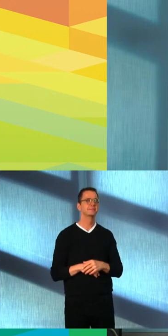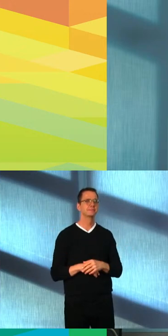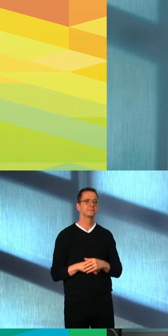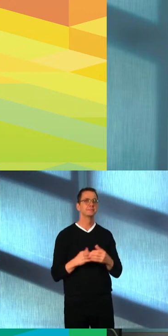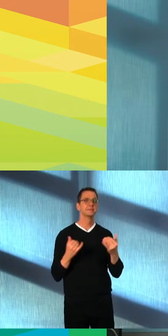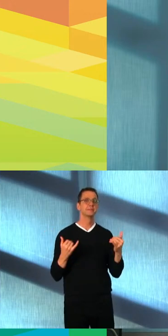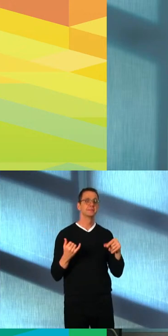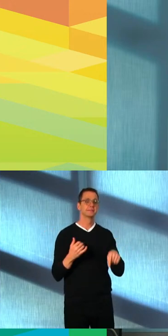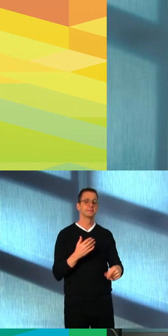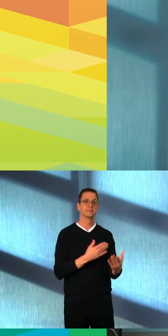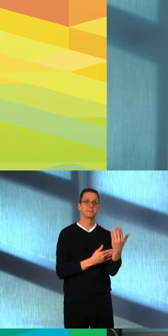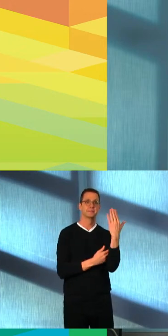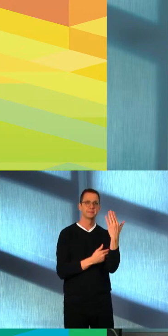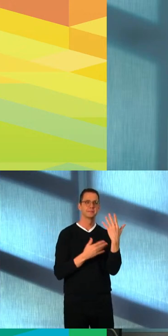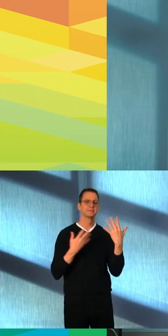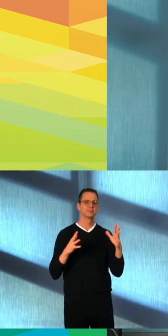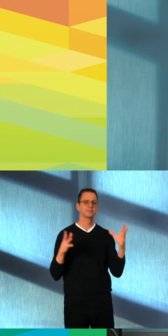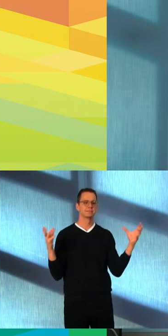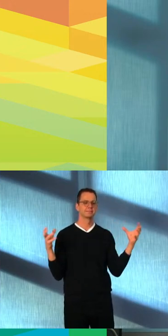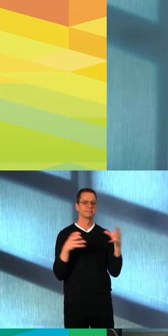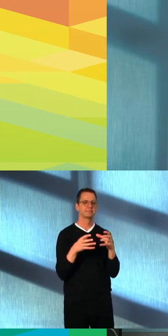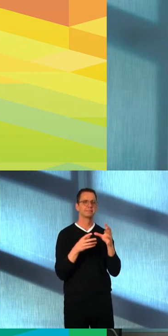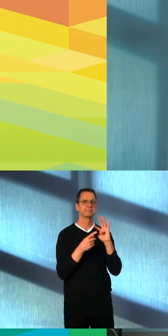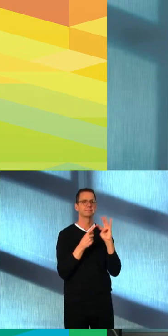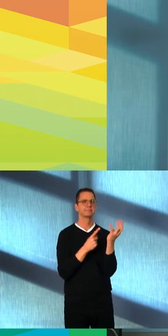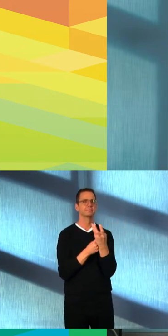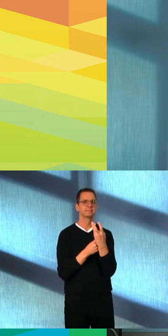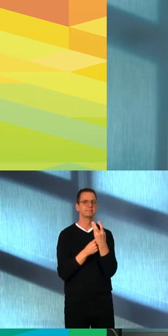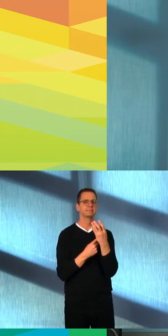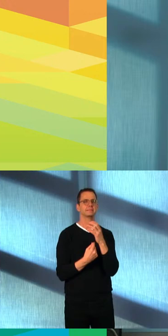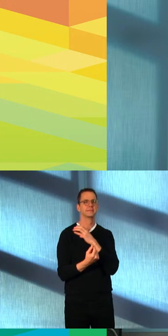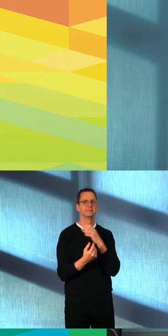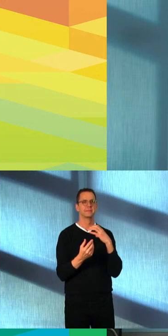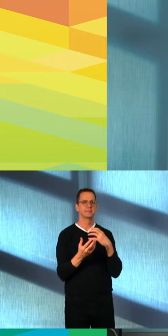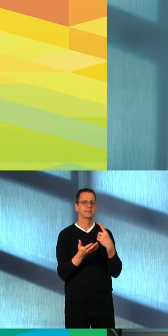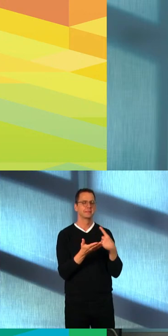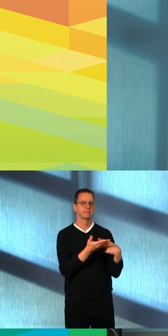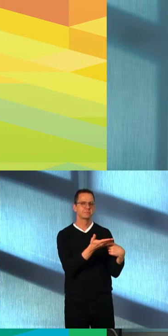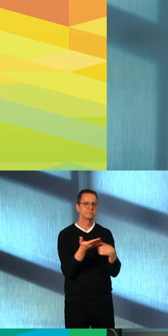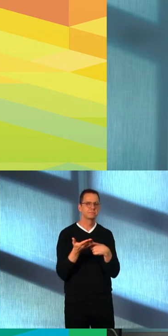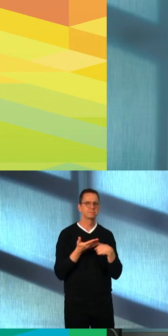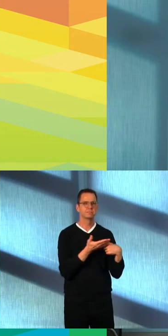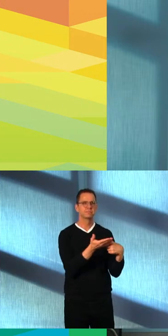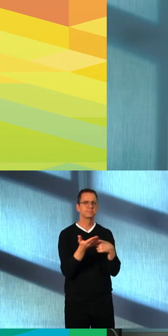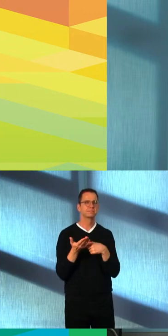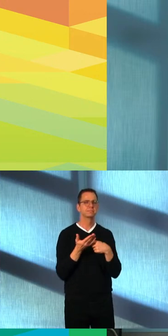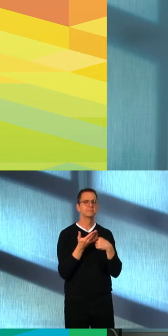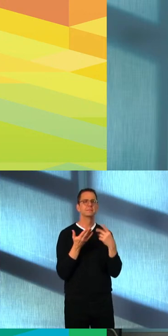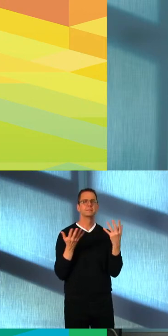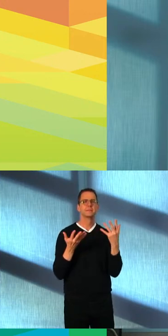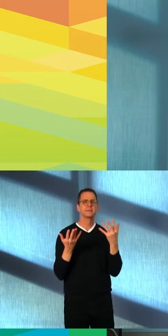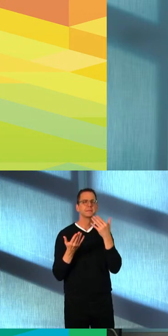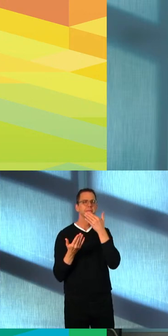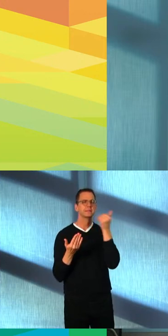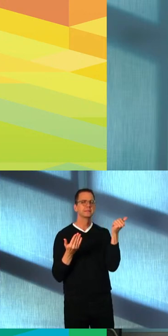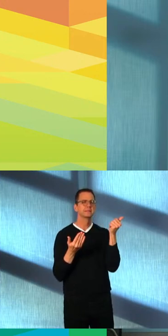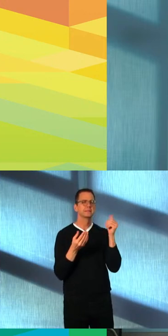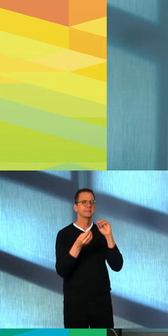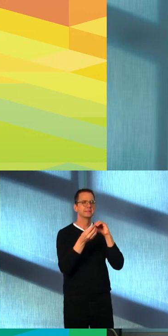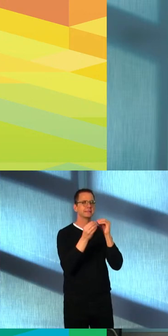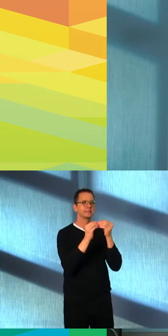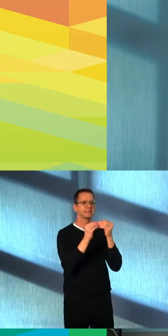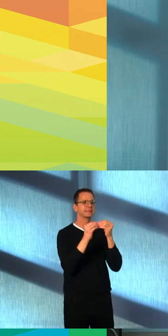recovery, tempered by, of course, the serious matter of the resurgence of a number of COVID-19 cases, and in